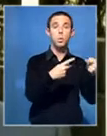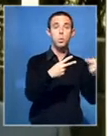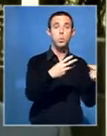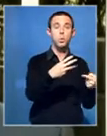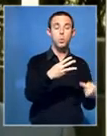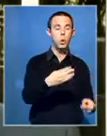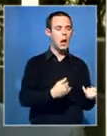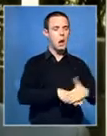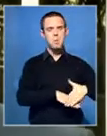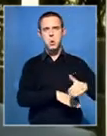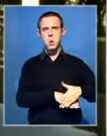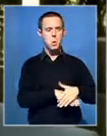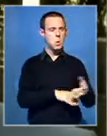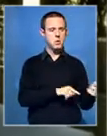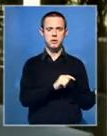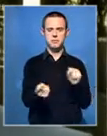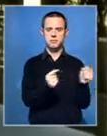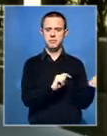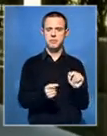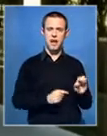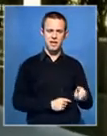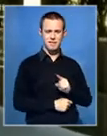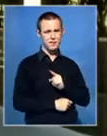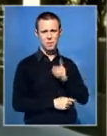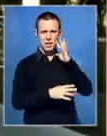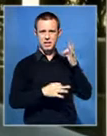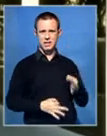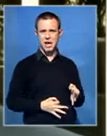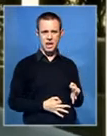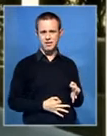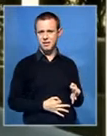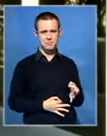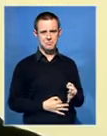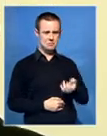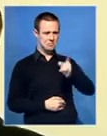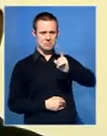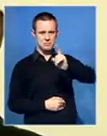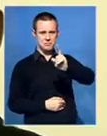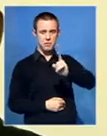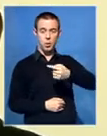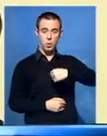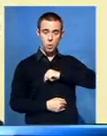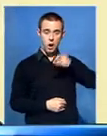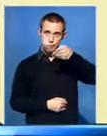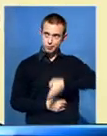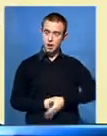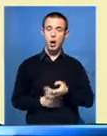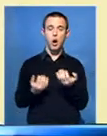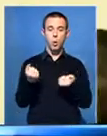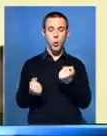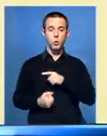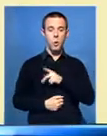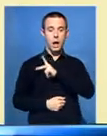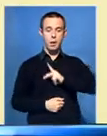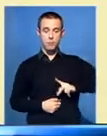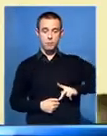standing on the other side and purporting to challenge decisions that they were active participants in the taking of. We are here because the President doesn't